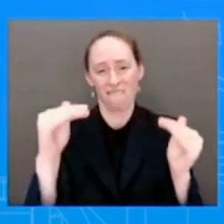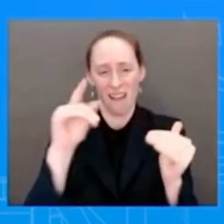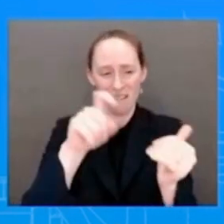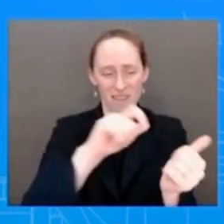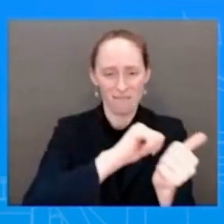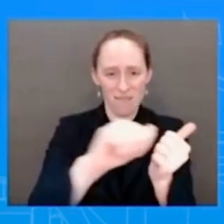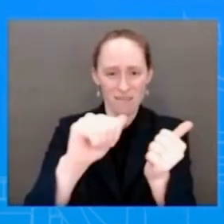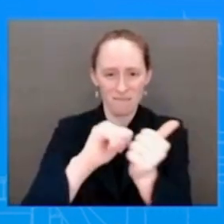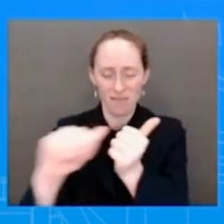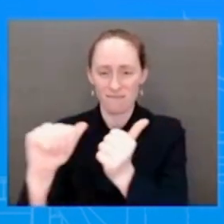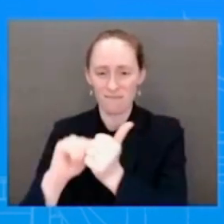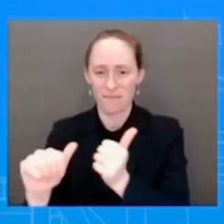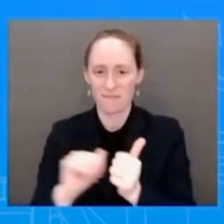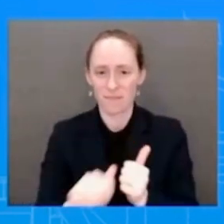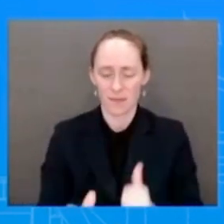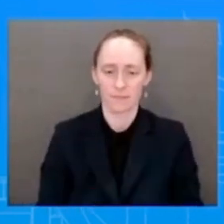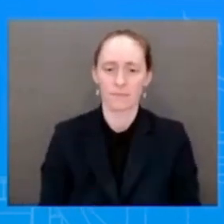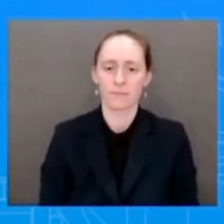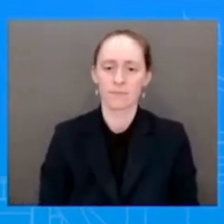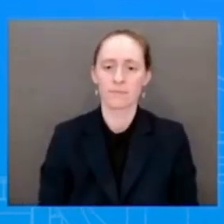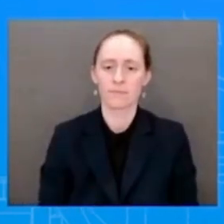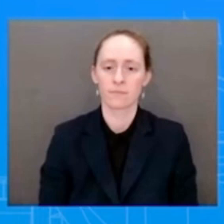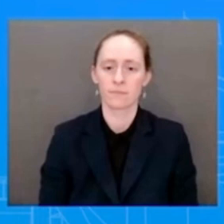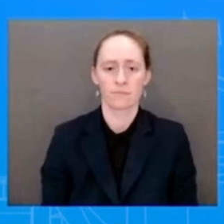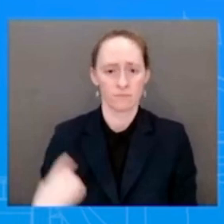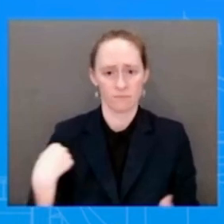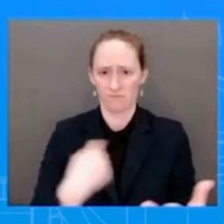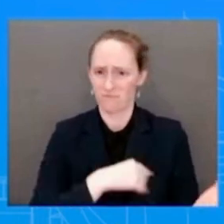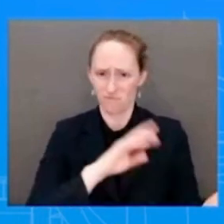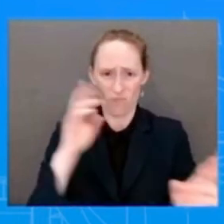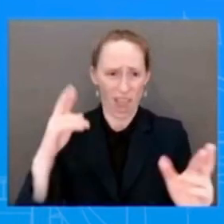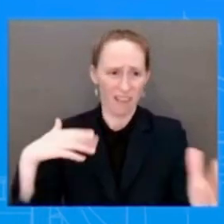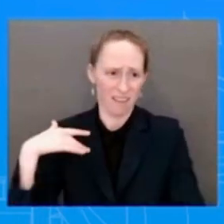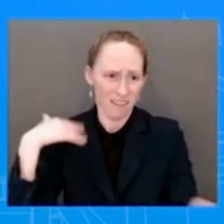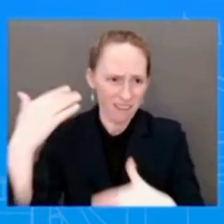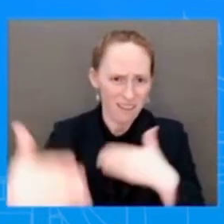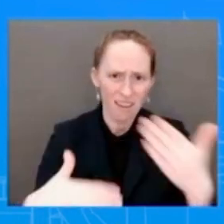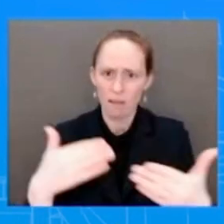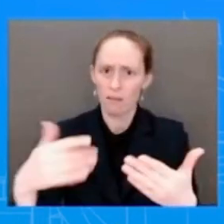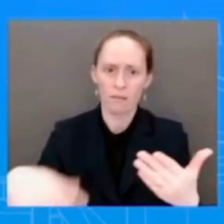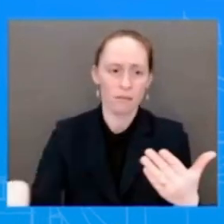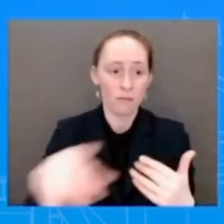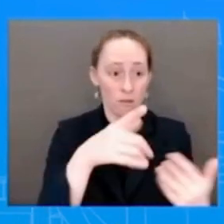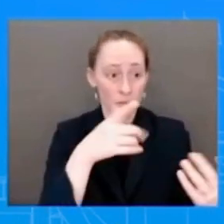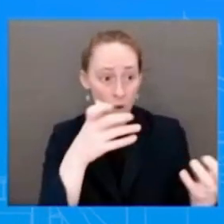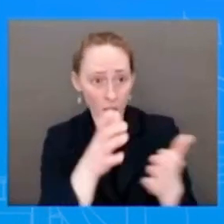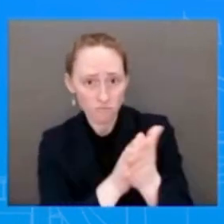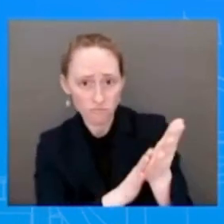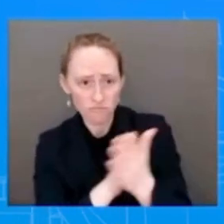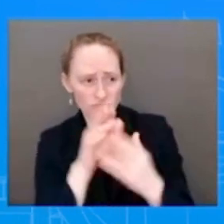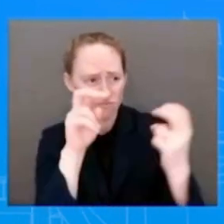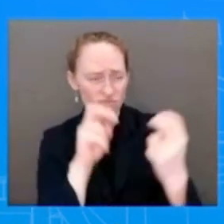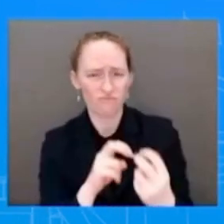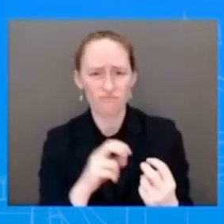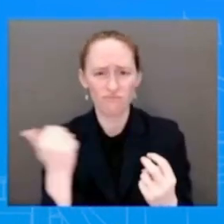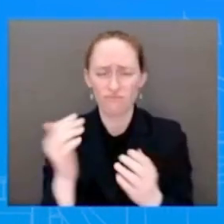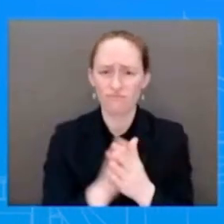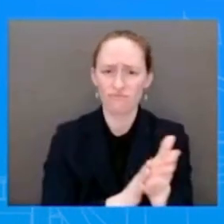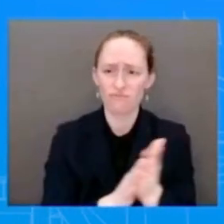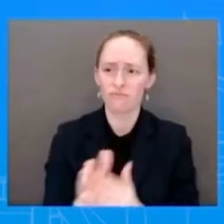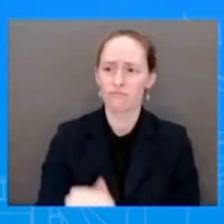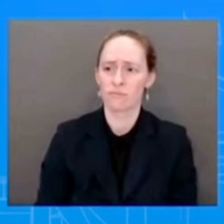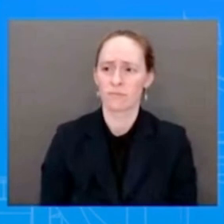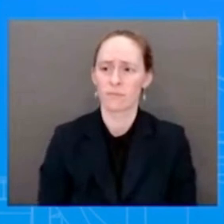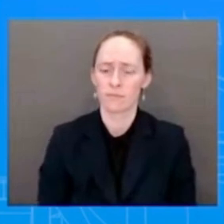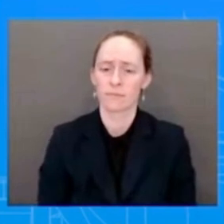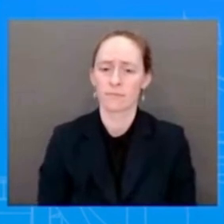will note that, you know, we have heard and seen, you know, quite publicly some Republicans trying to moderate their view, but I